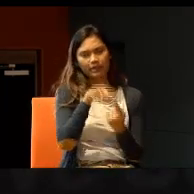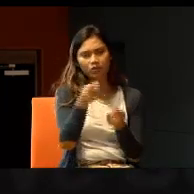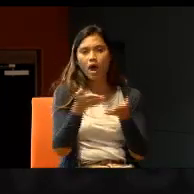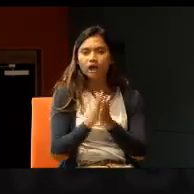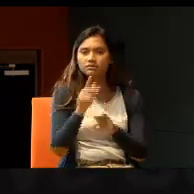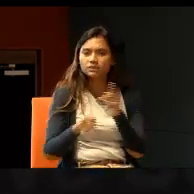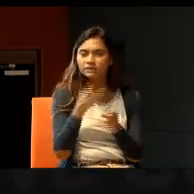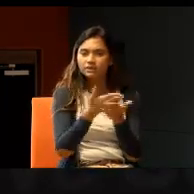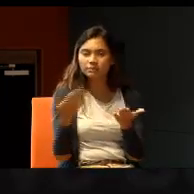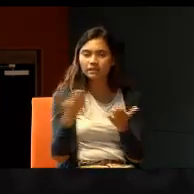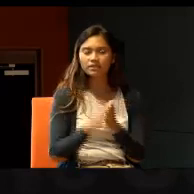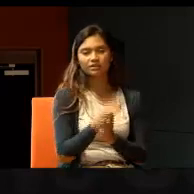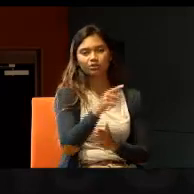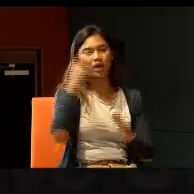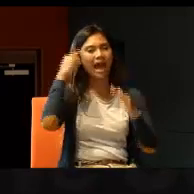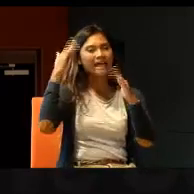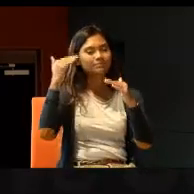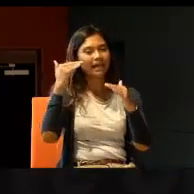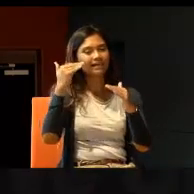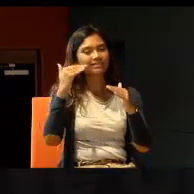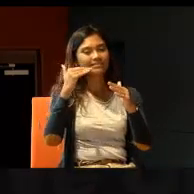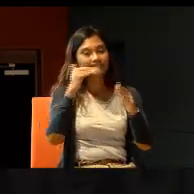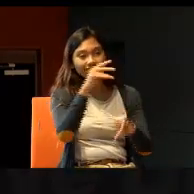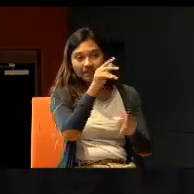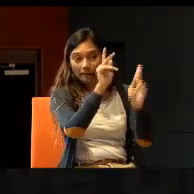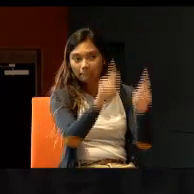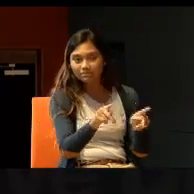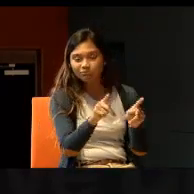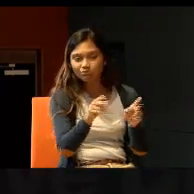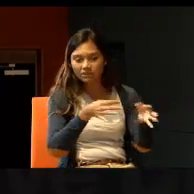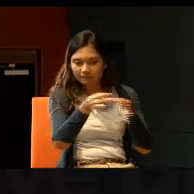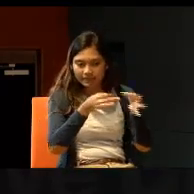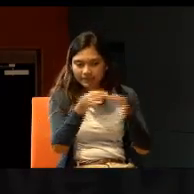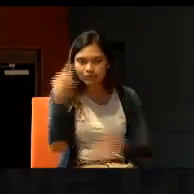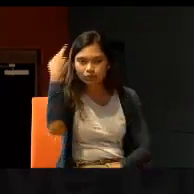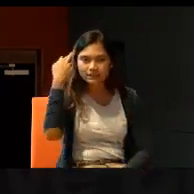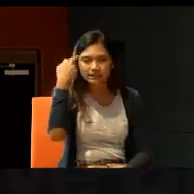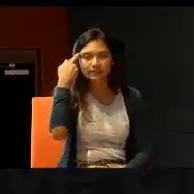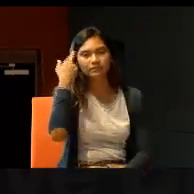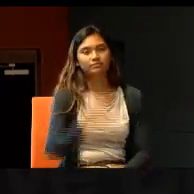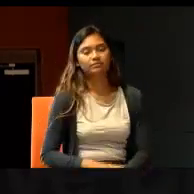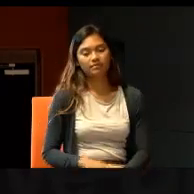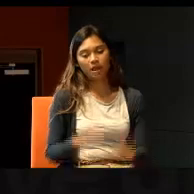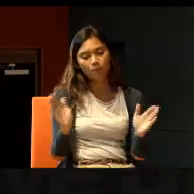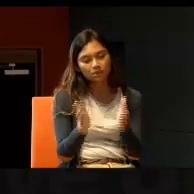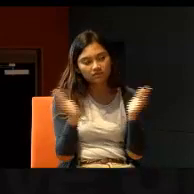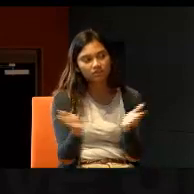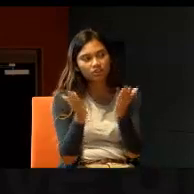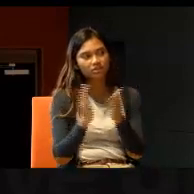we are expecting to explain the reasons, their motivations.